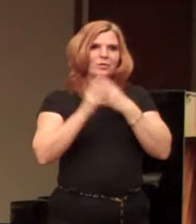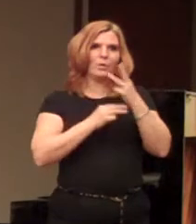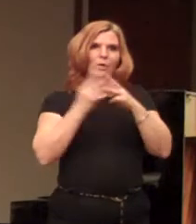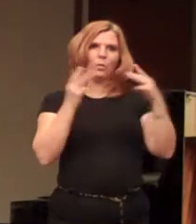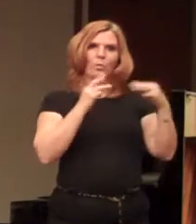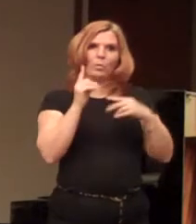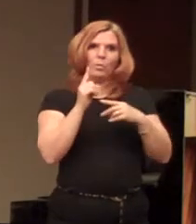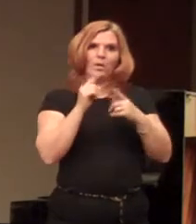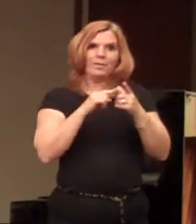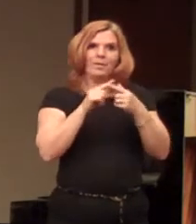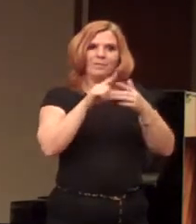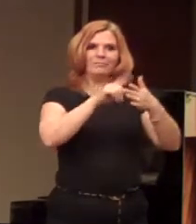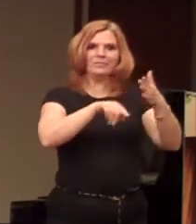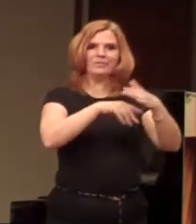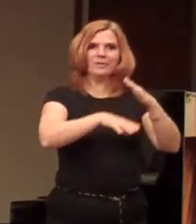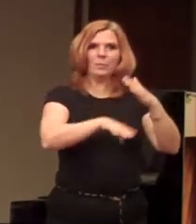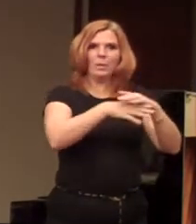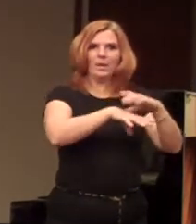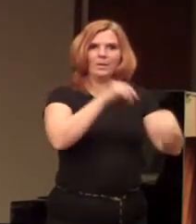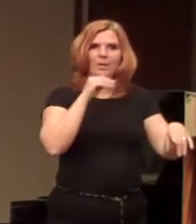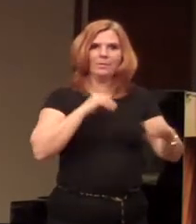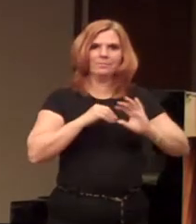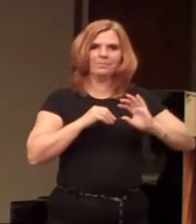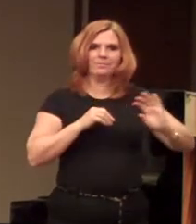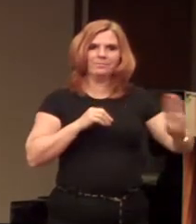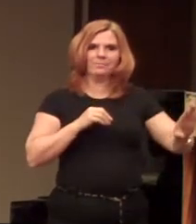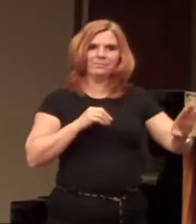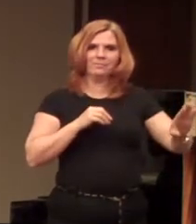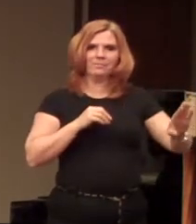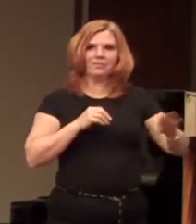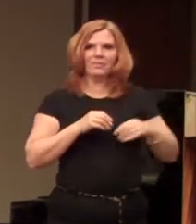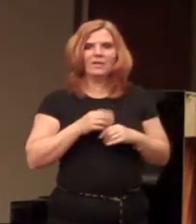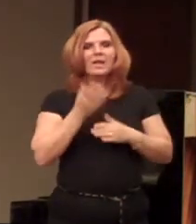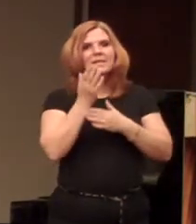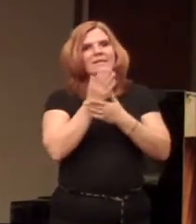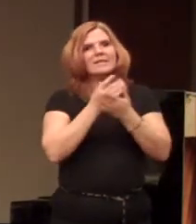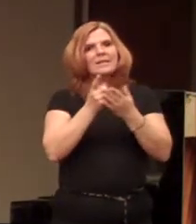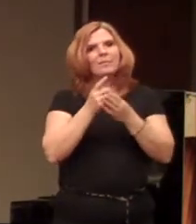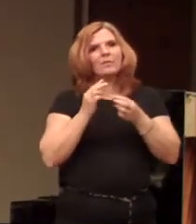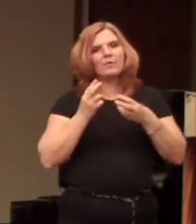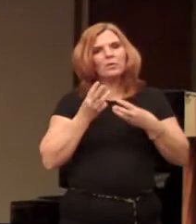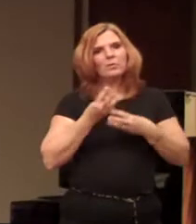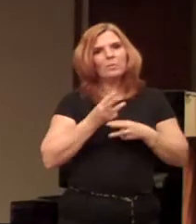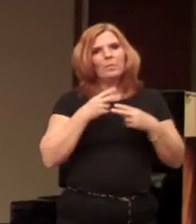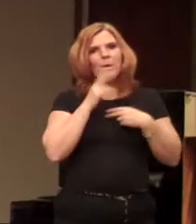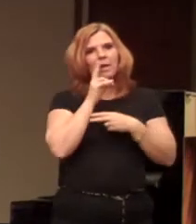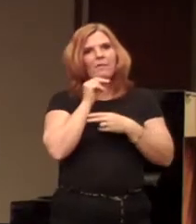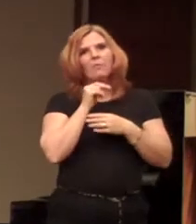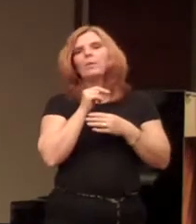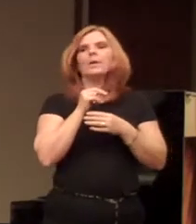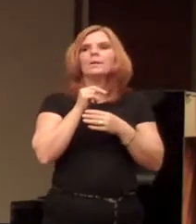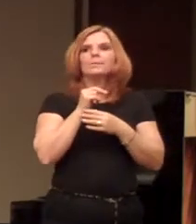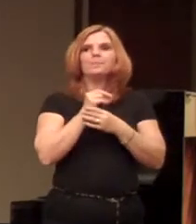that. It hurt. We taught German newspapers. Some of you may have been at the